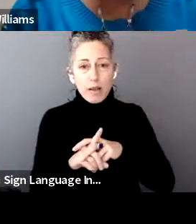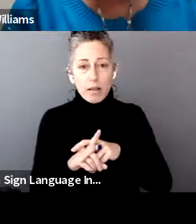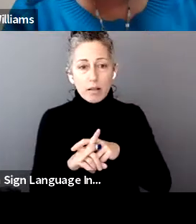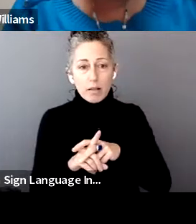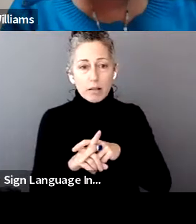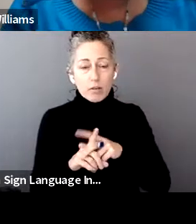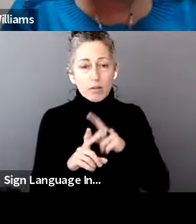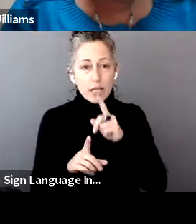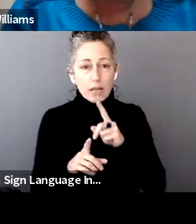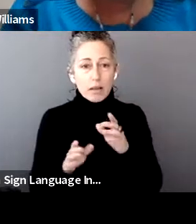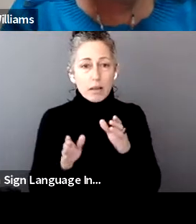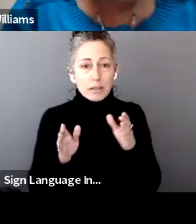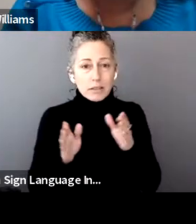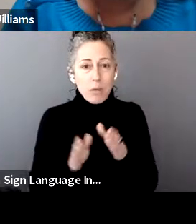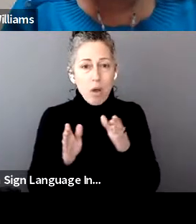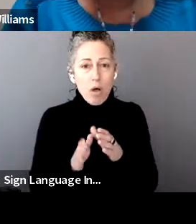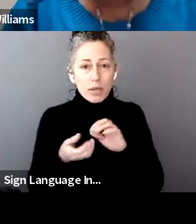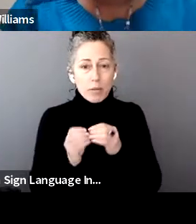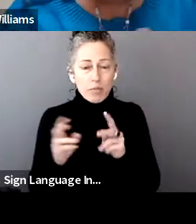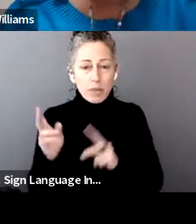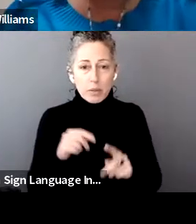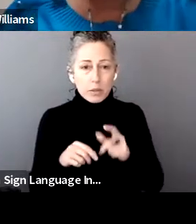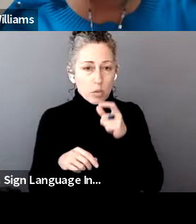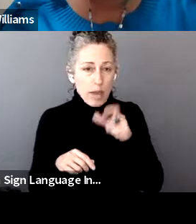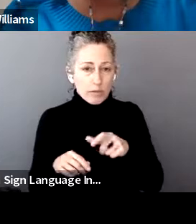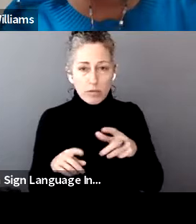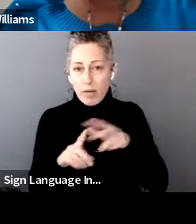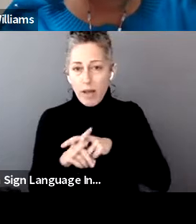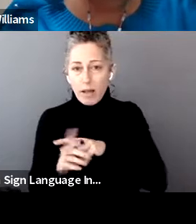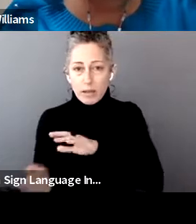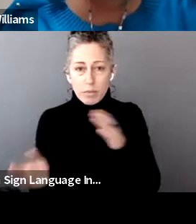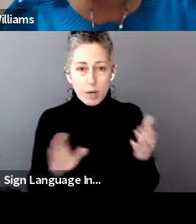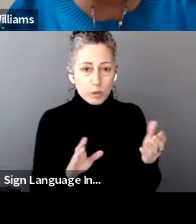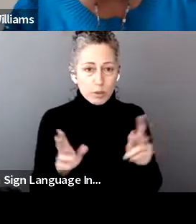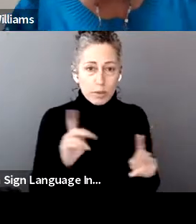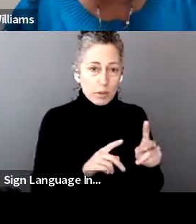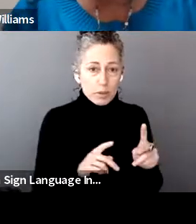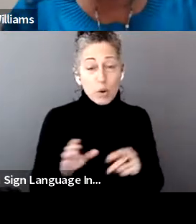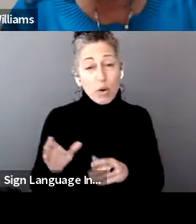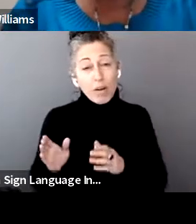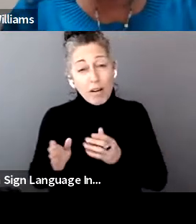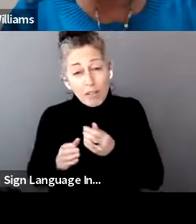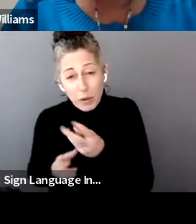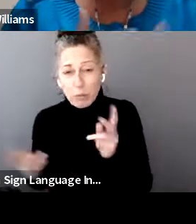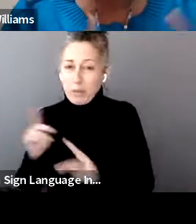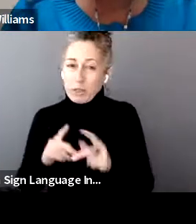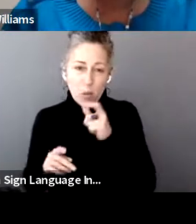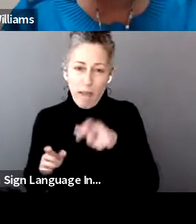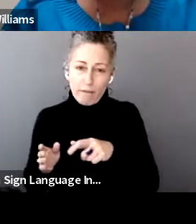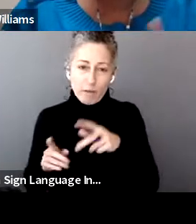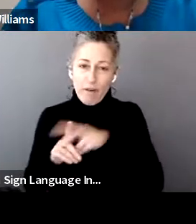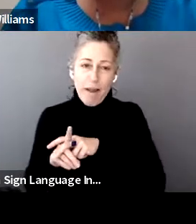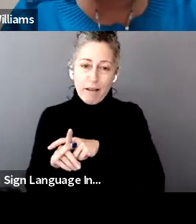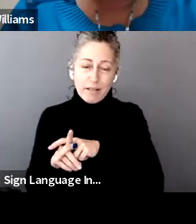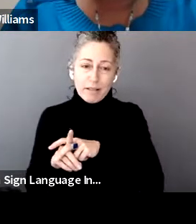really a smaller bucket of people that don't have to file versus those that, that do. So, um, there's about 12